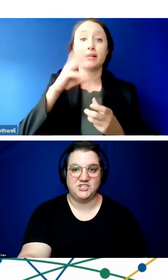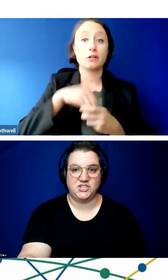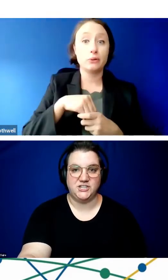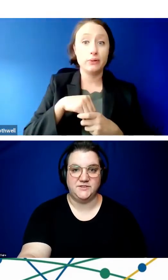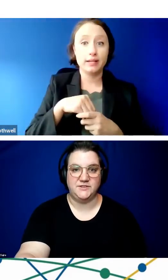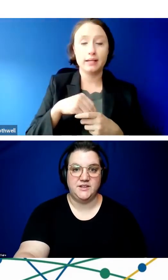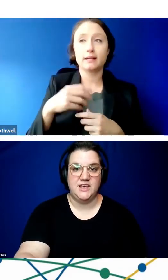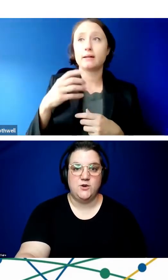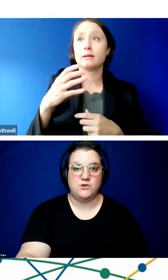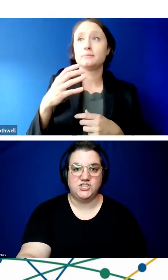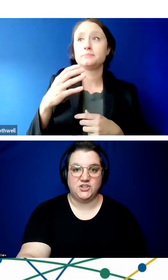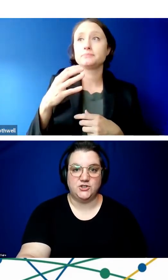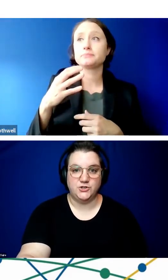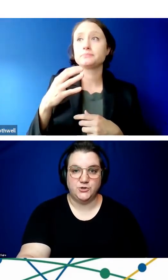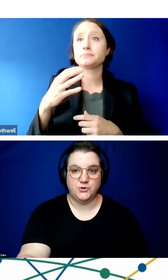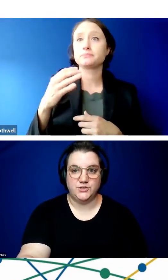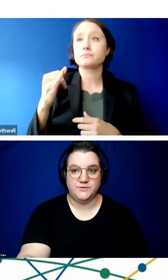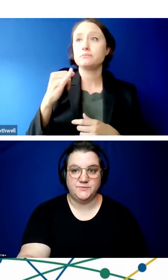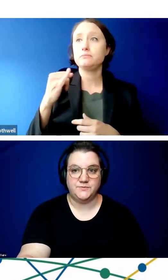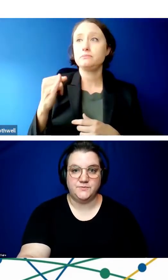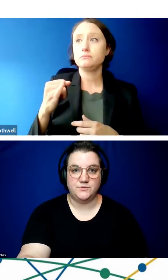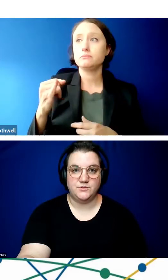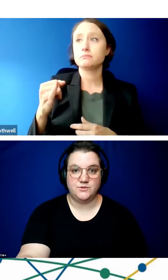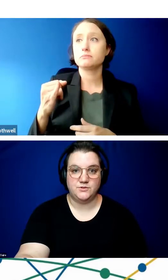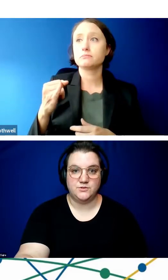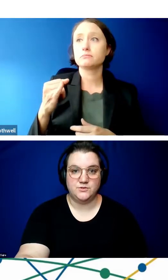accommodation, which include